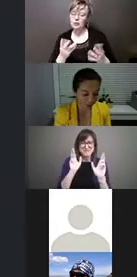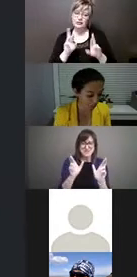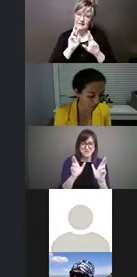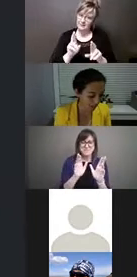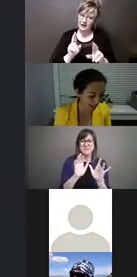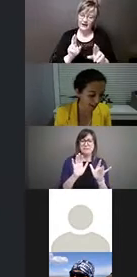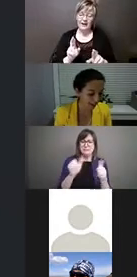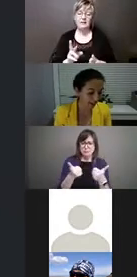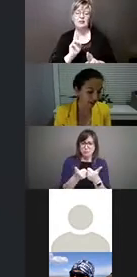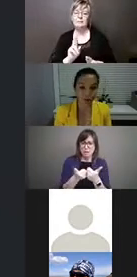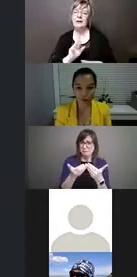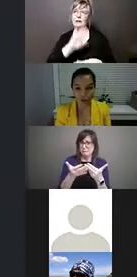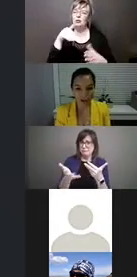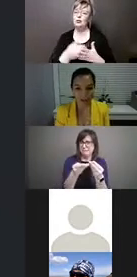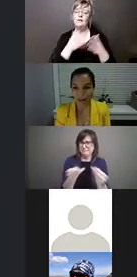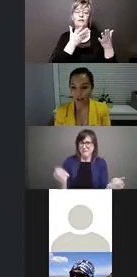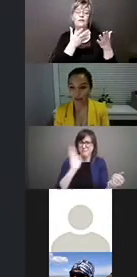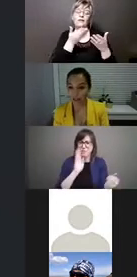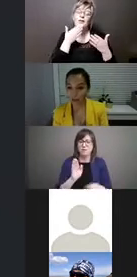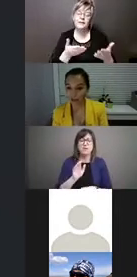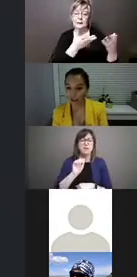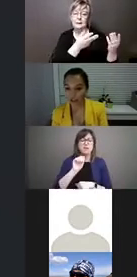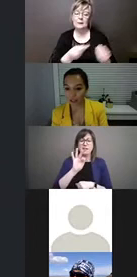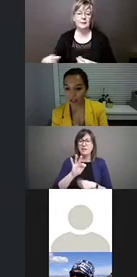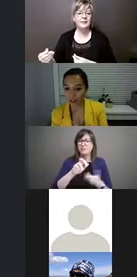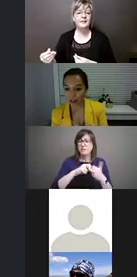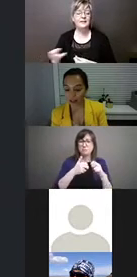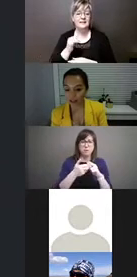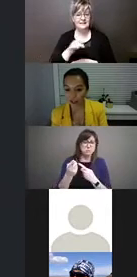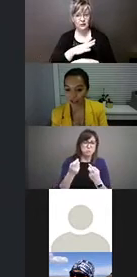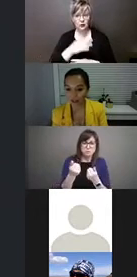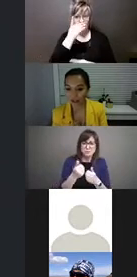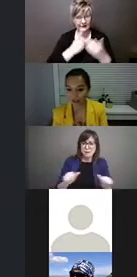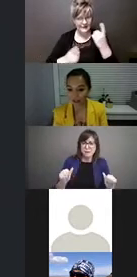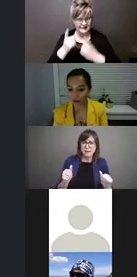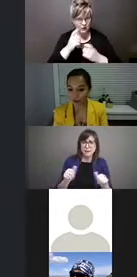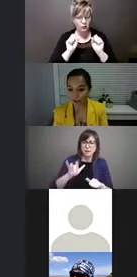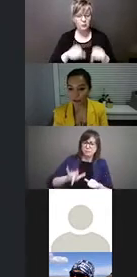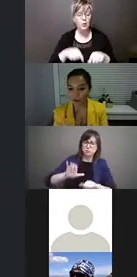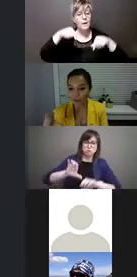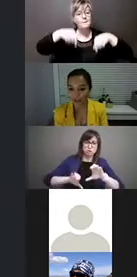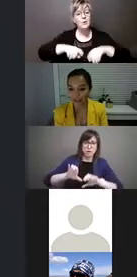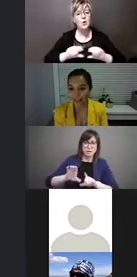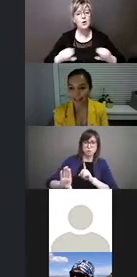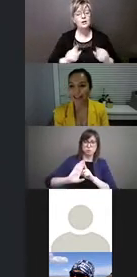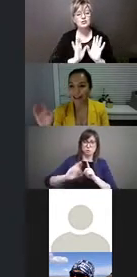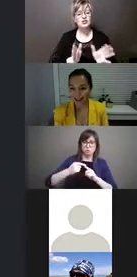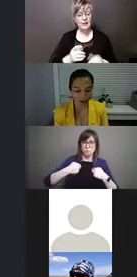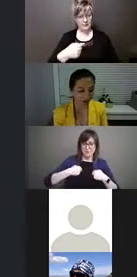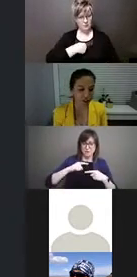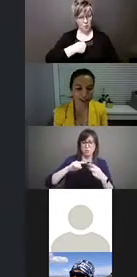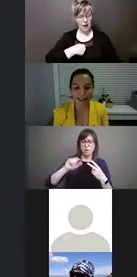that everything will be okay. If you do have any questions, you can chat directly to me or to Alix